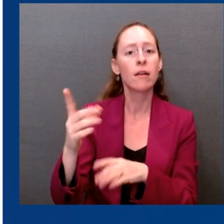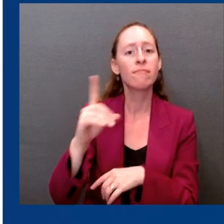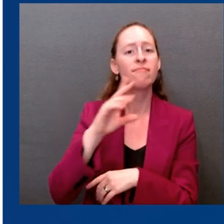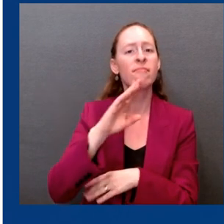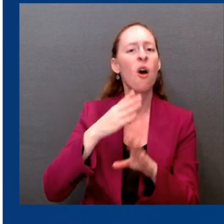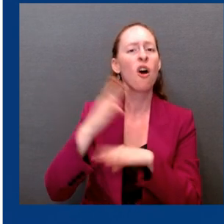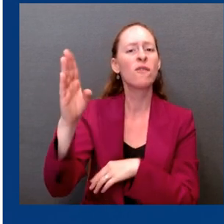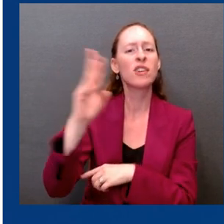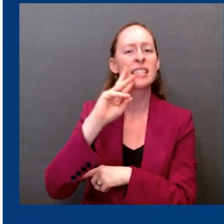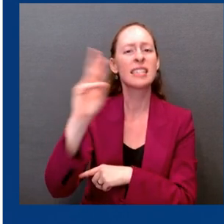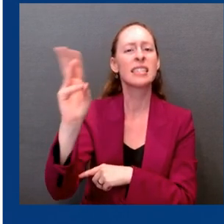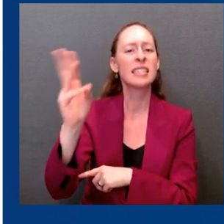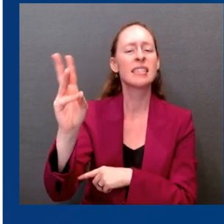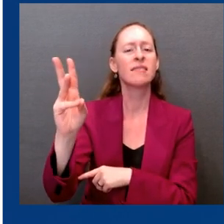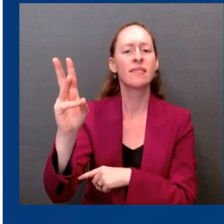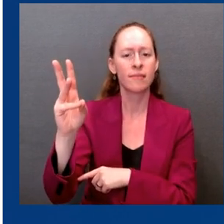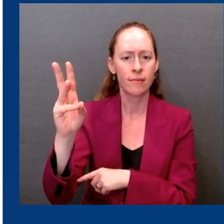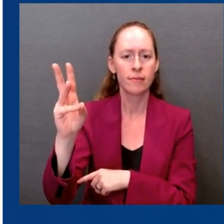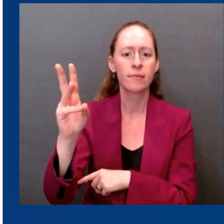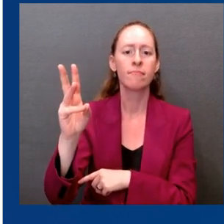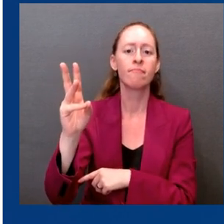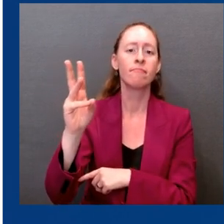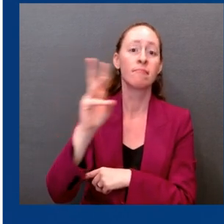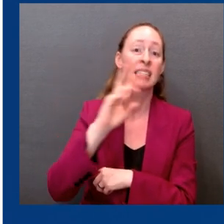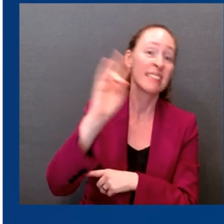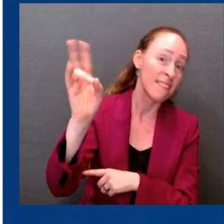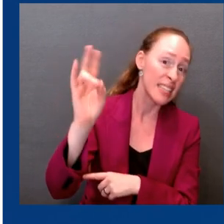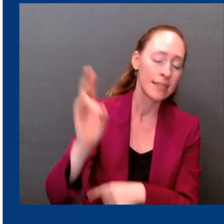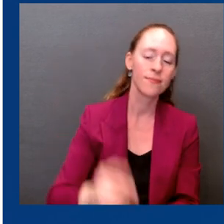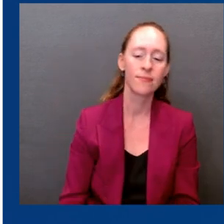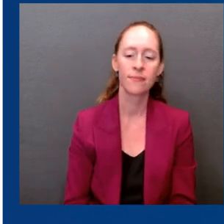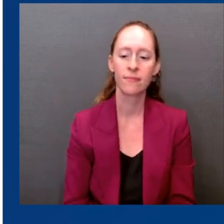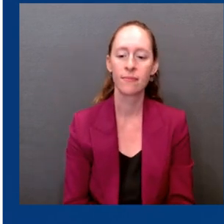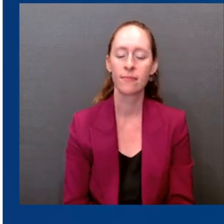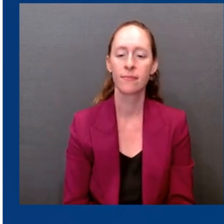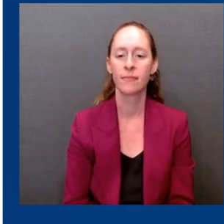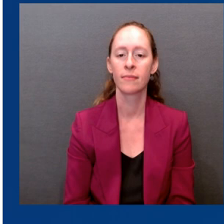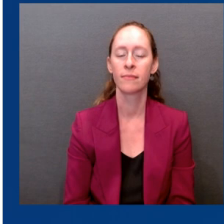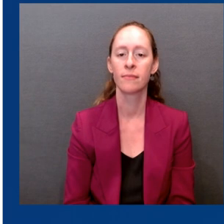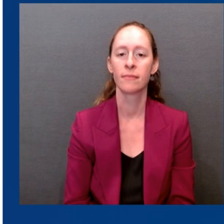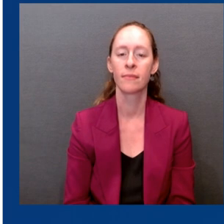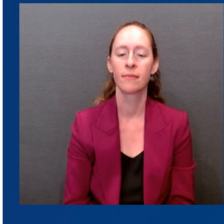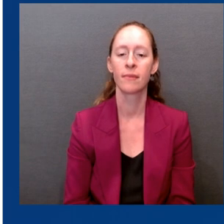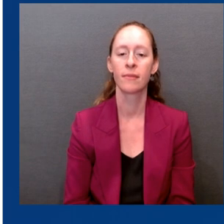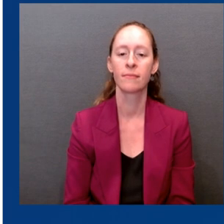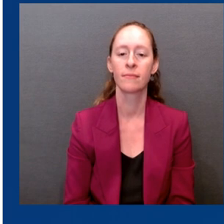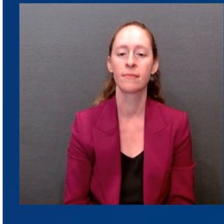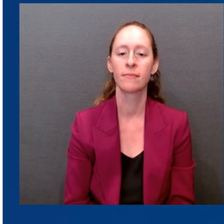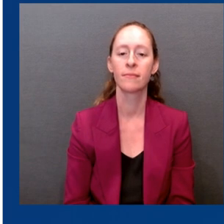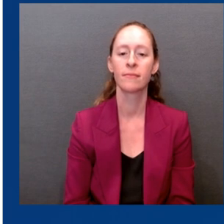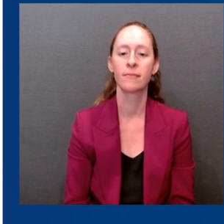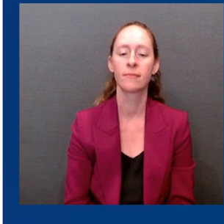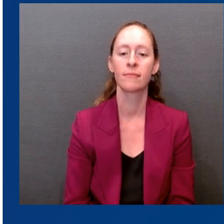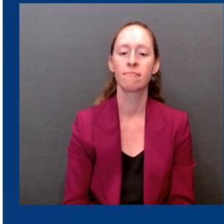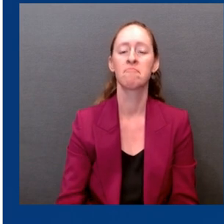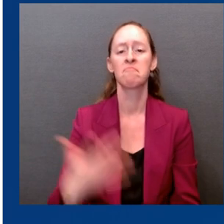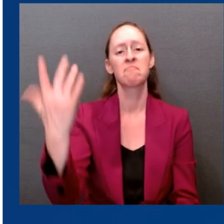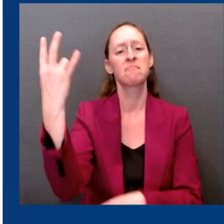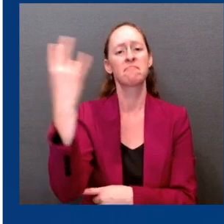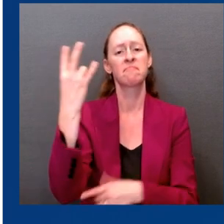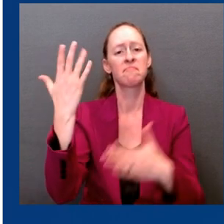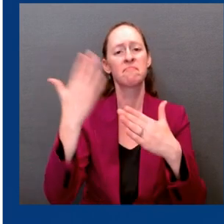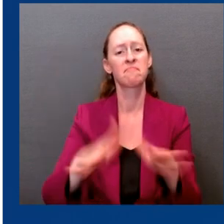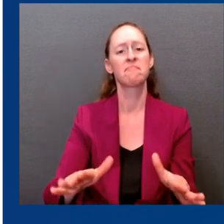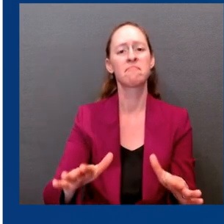older. The seven-day average daily deaths are still too high, about 375 per day, well